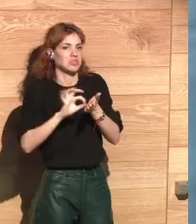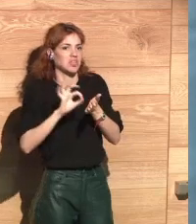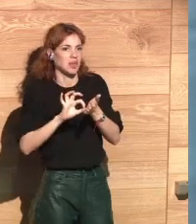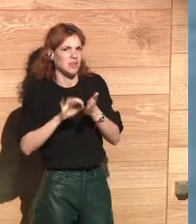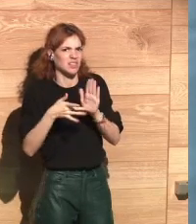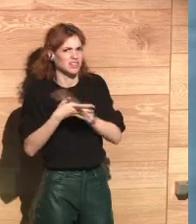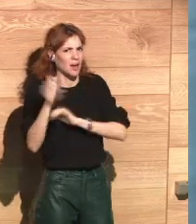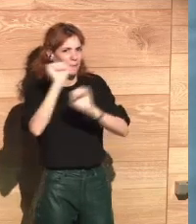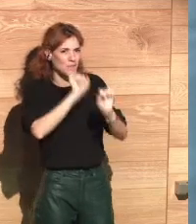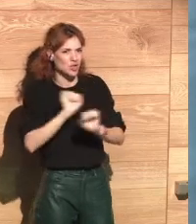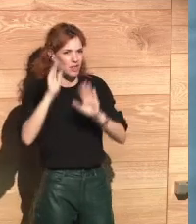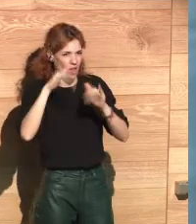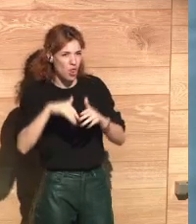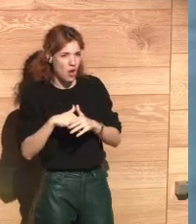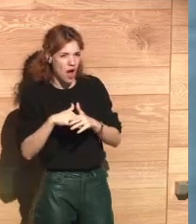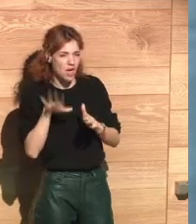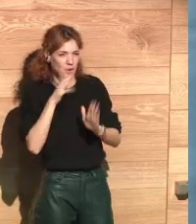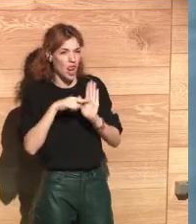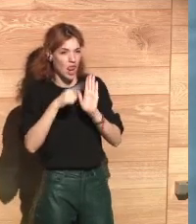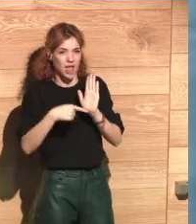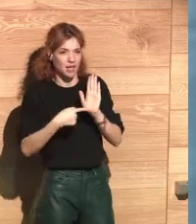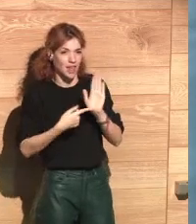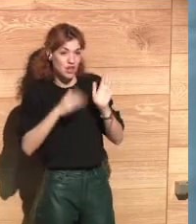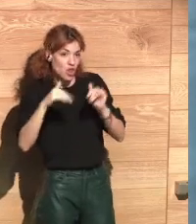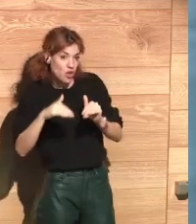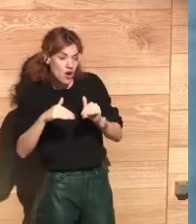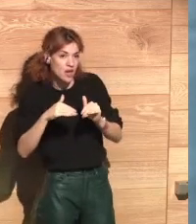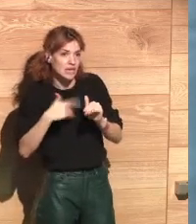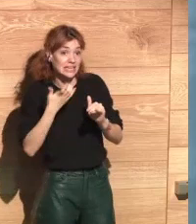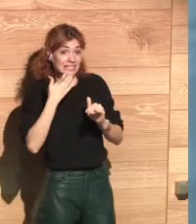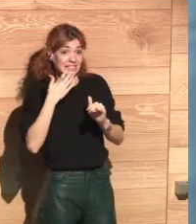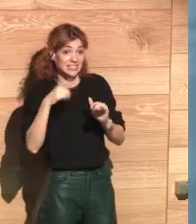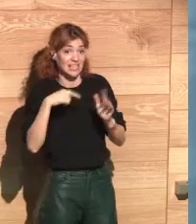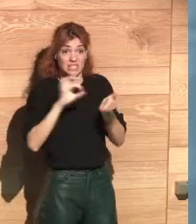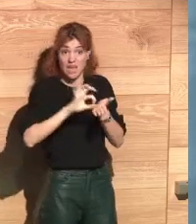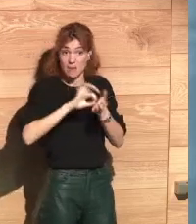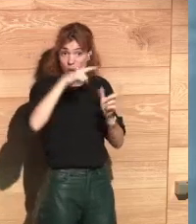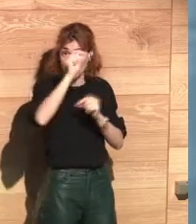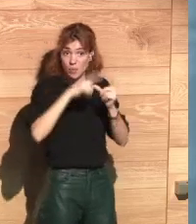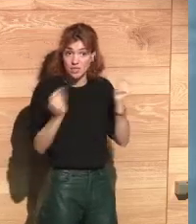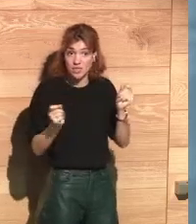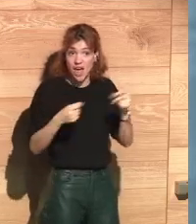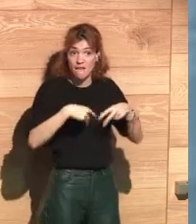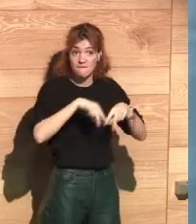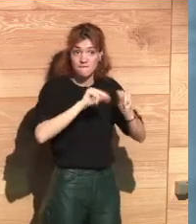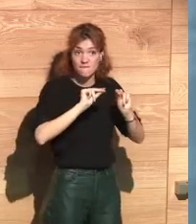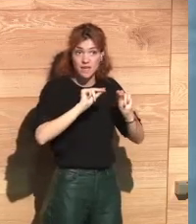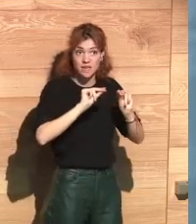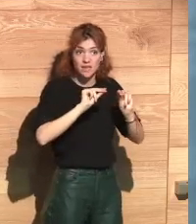to receive the service in exchange of my data, I would not have that protection.